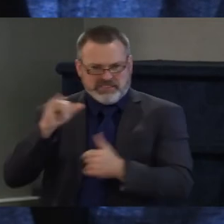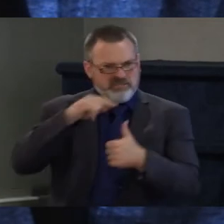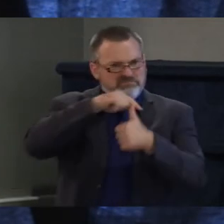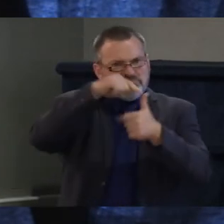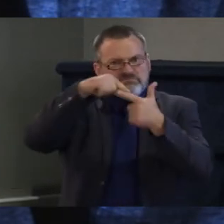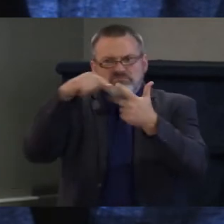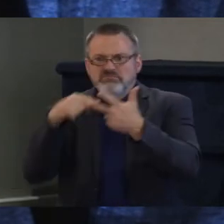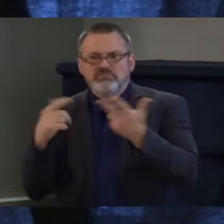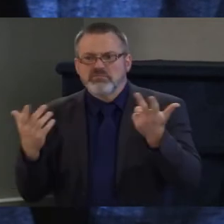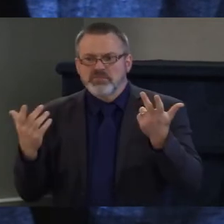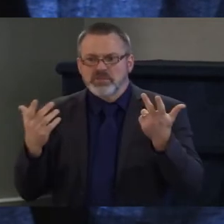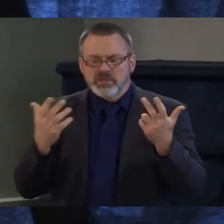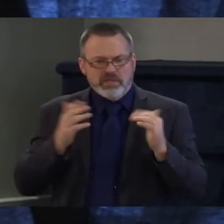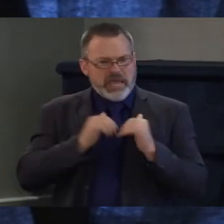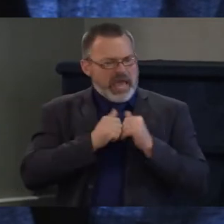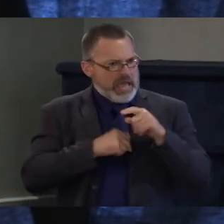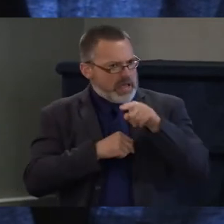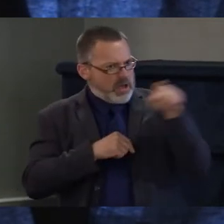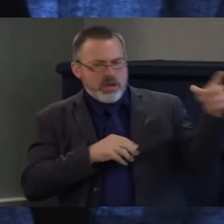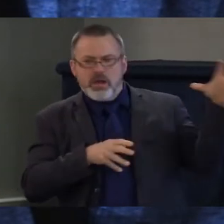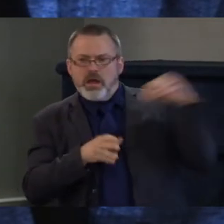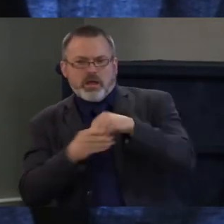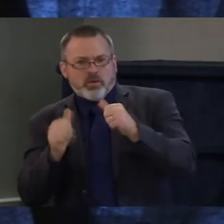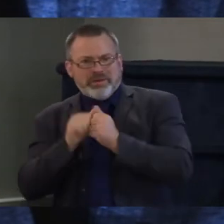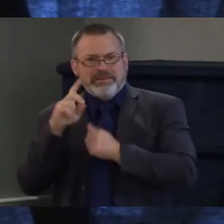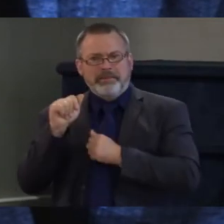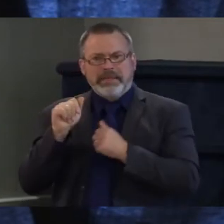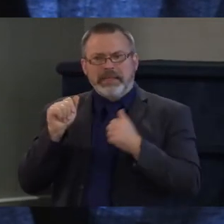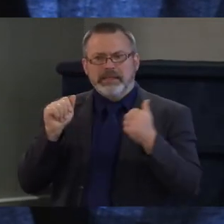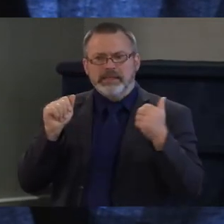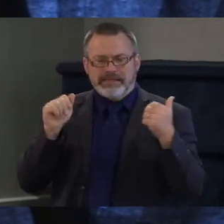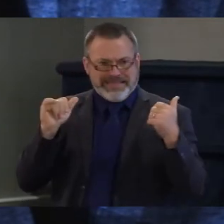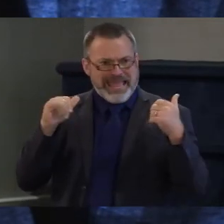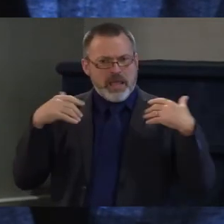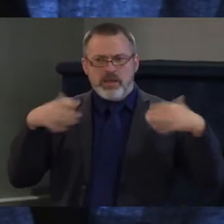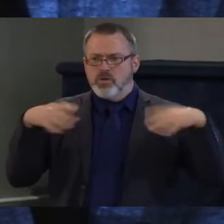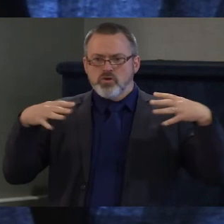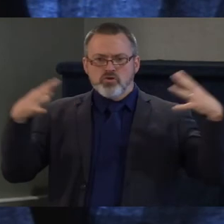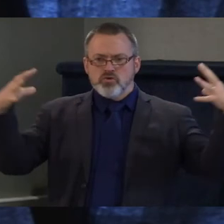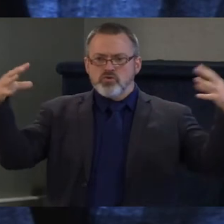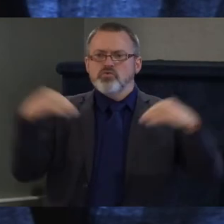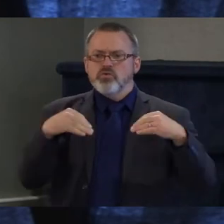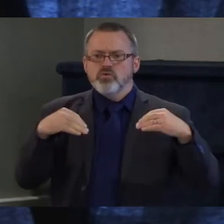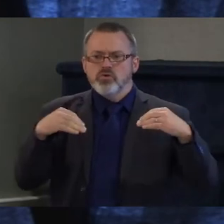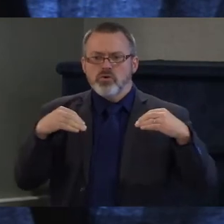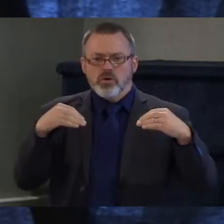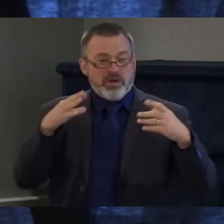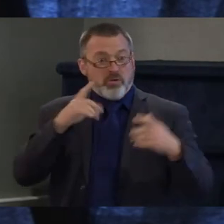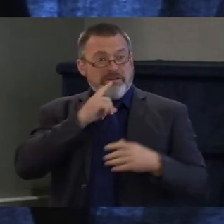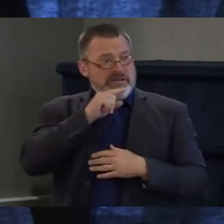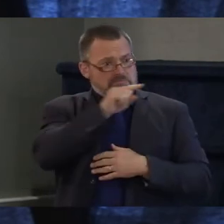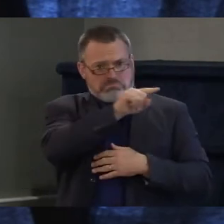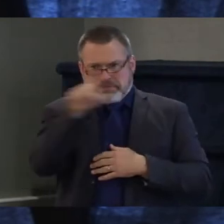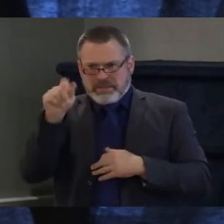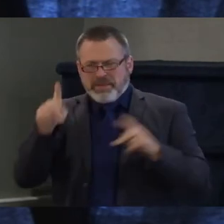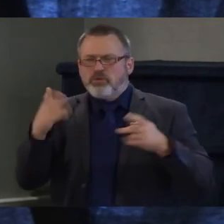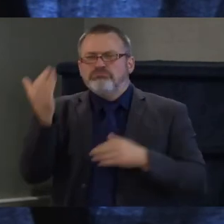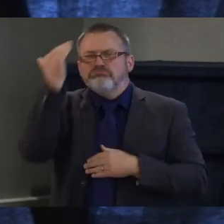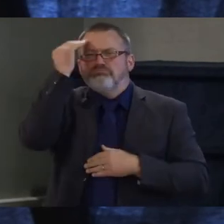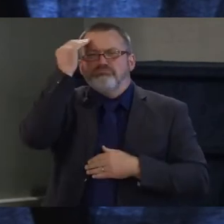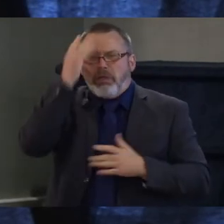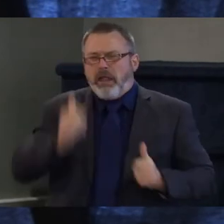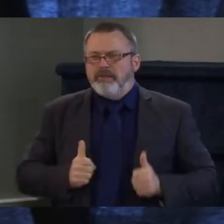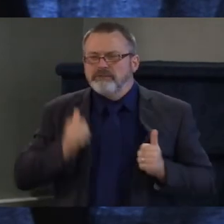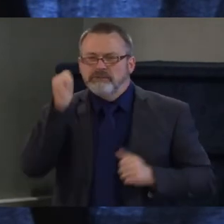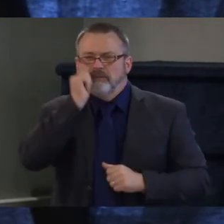uh rights community and and i i i know you all know it and so but i just want to name it because we really haven't